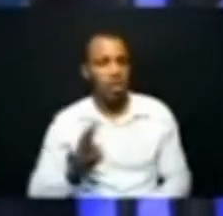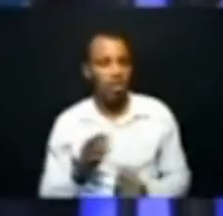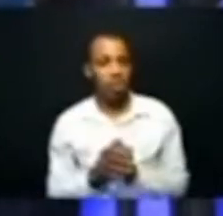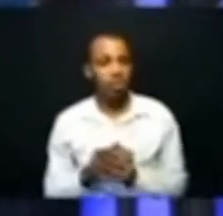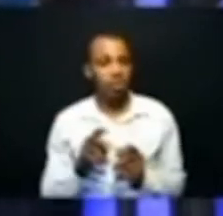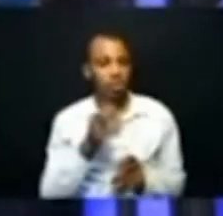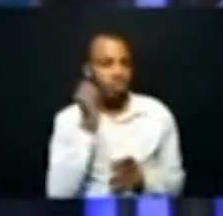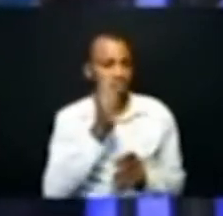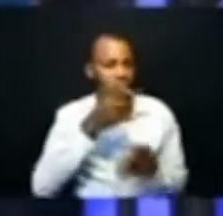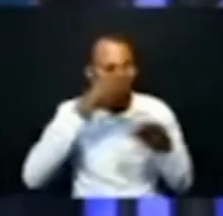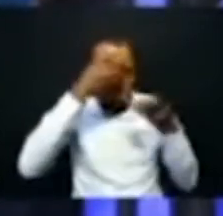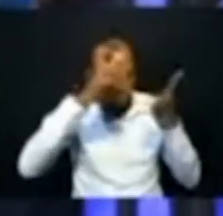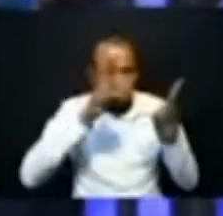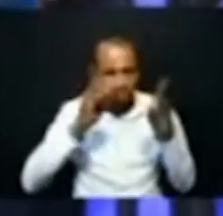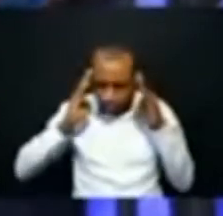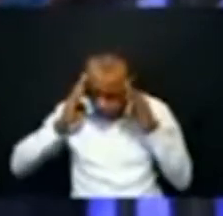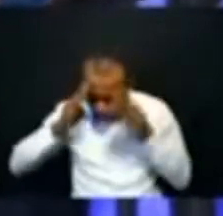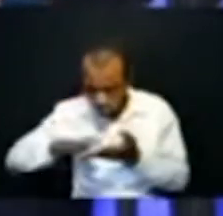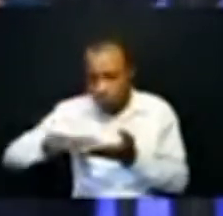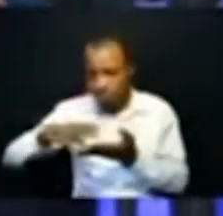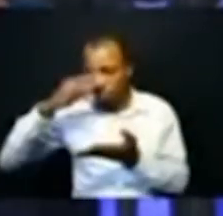and she studied